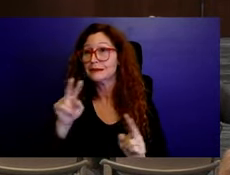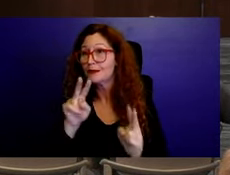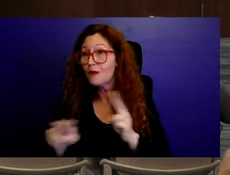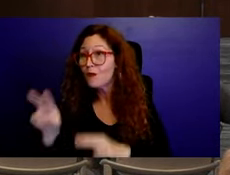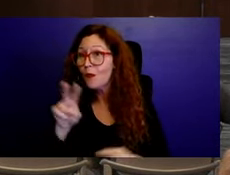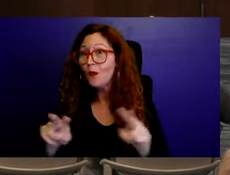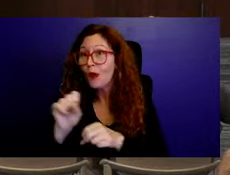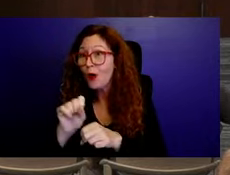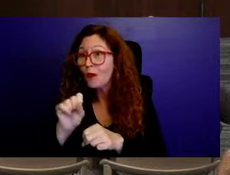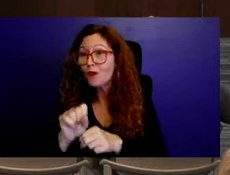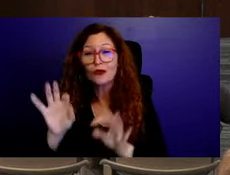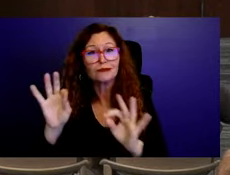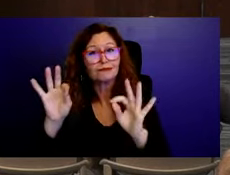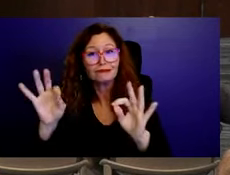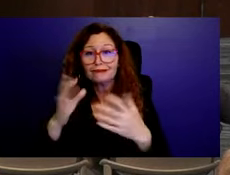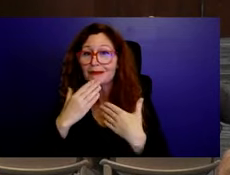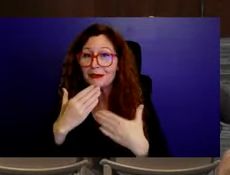having me.